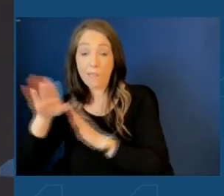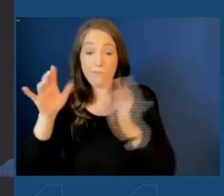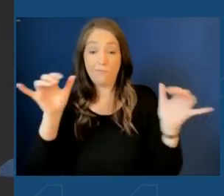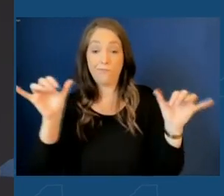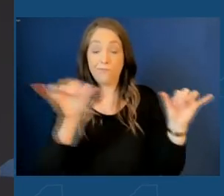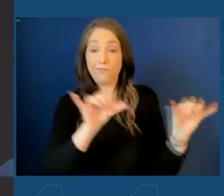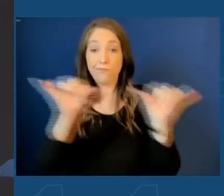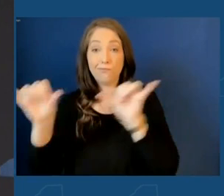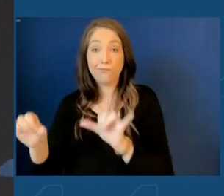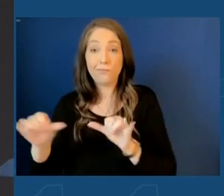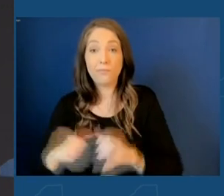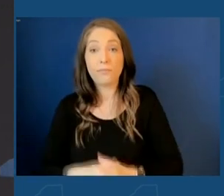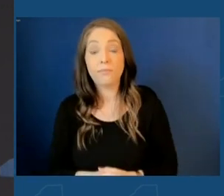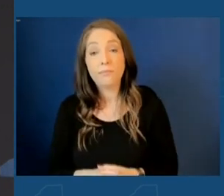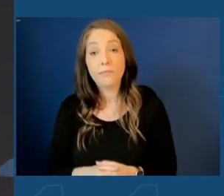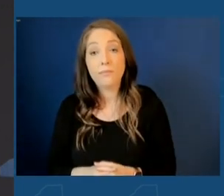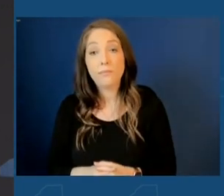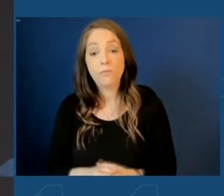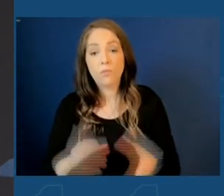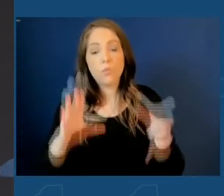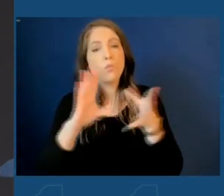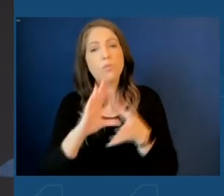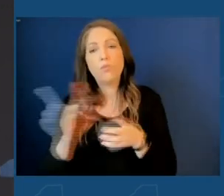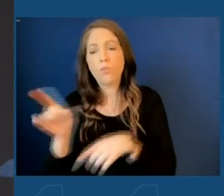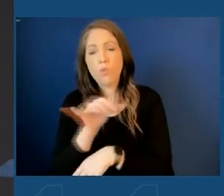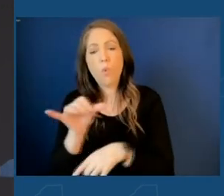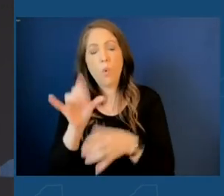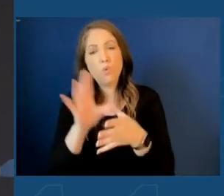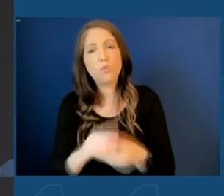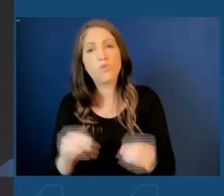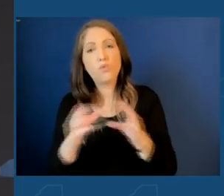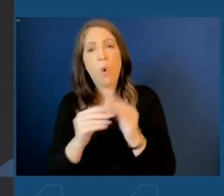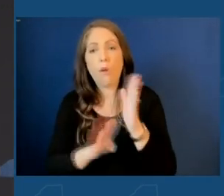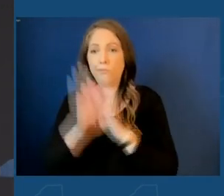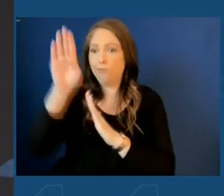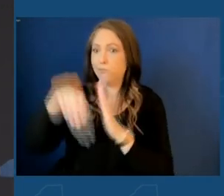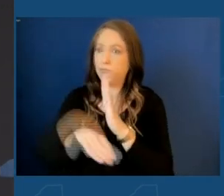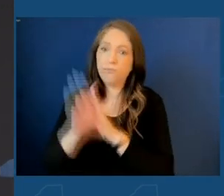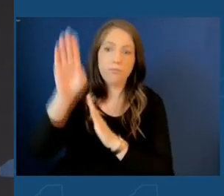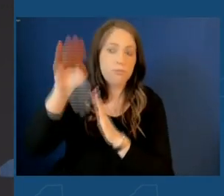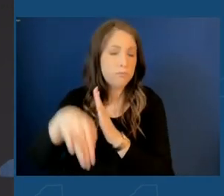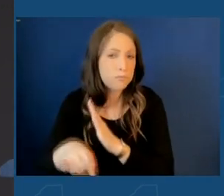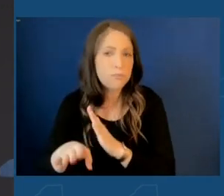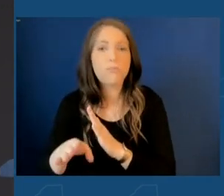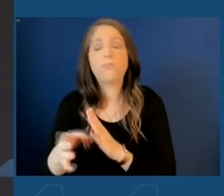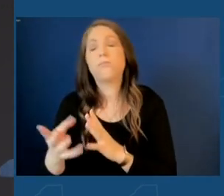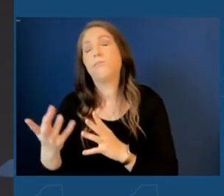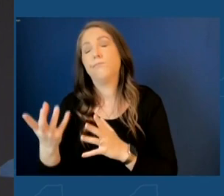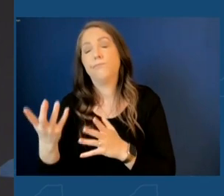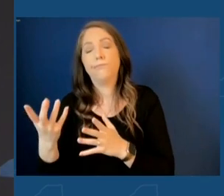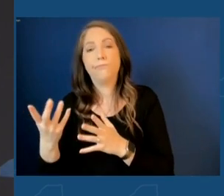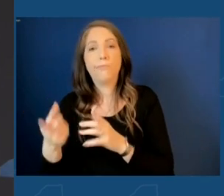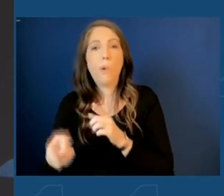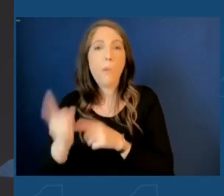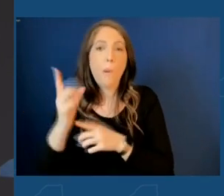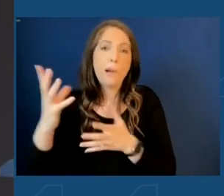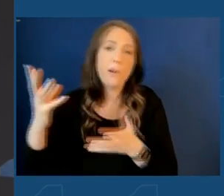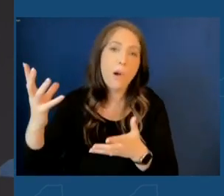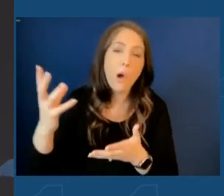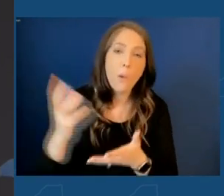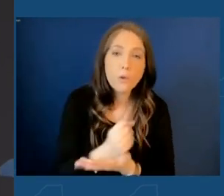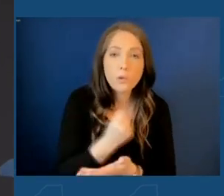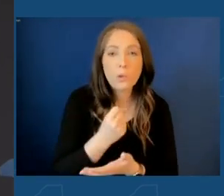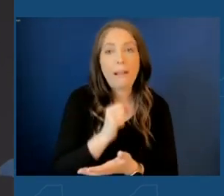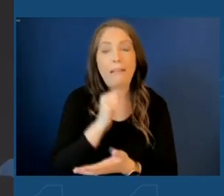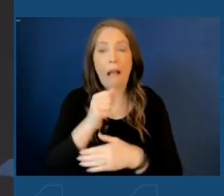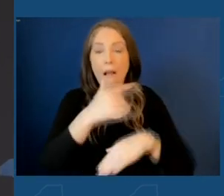Those stories, as we well know, have had their ups and downs moment where opportunity was perhaps less